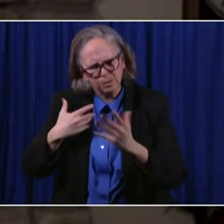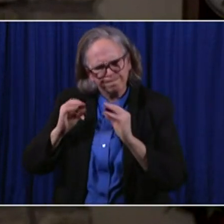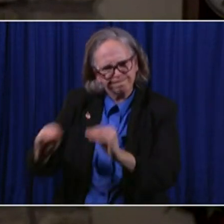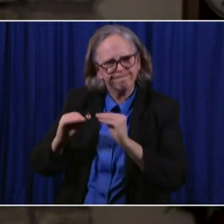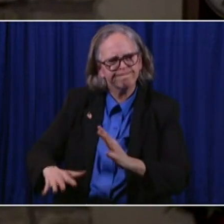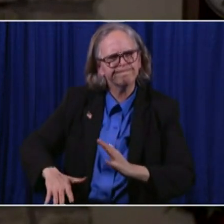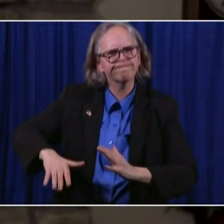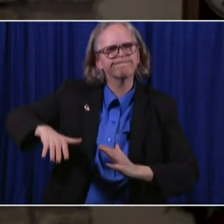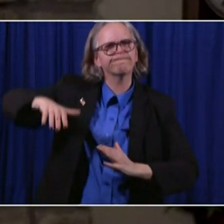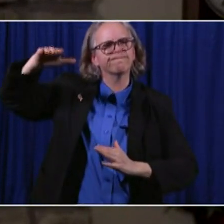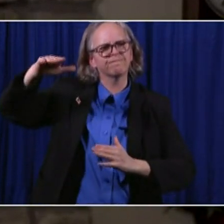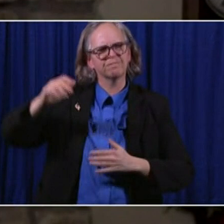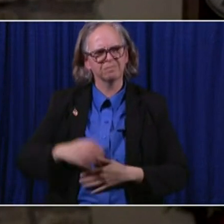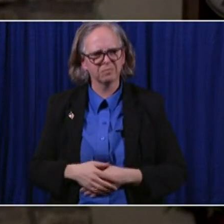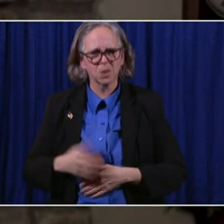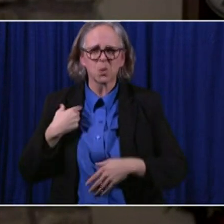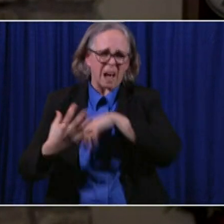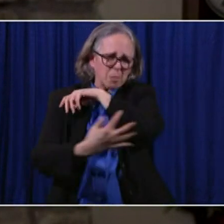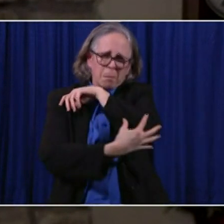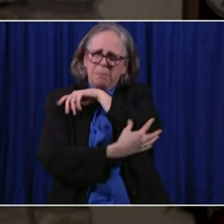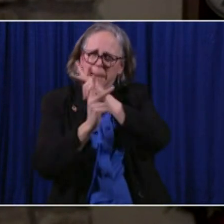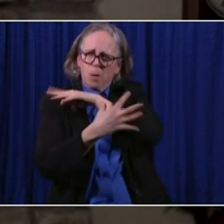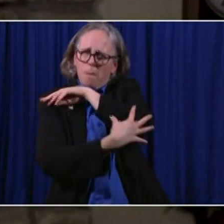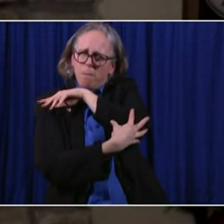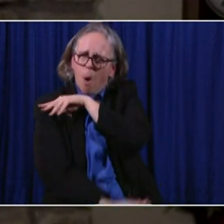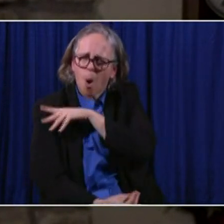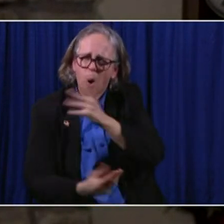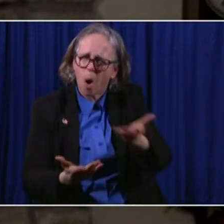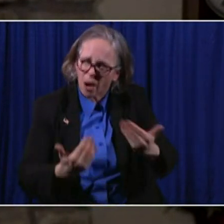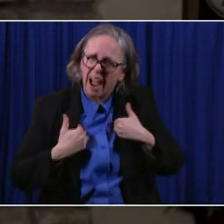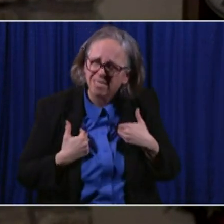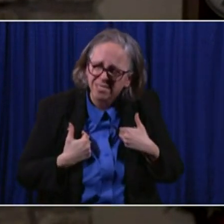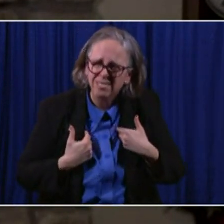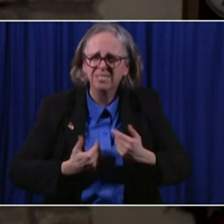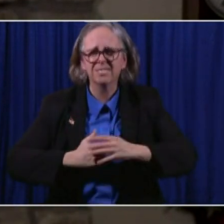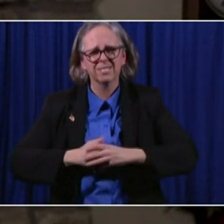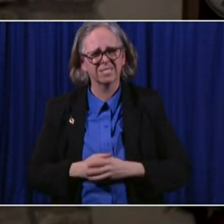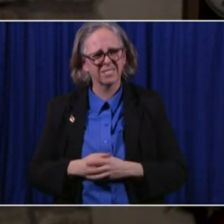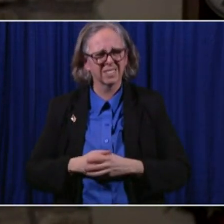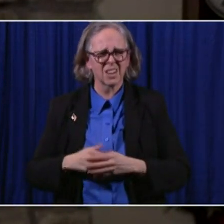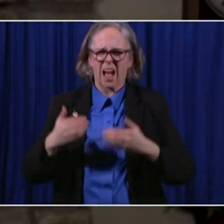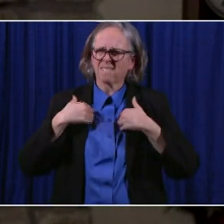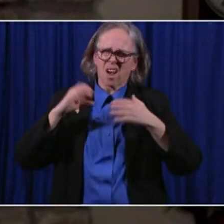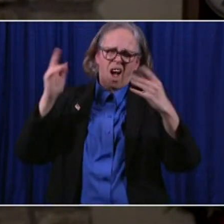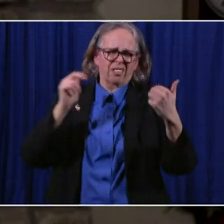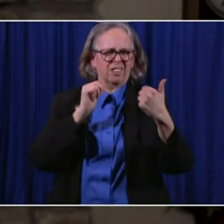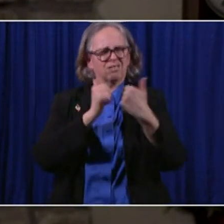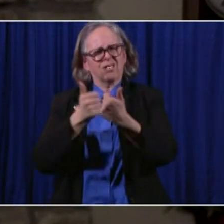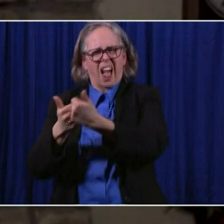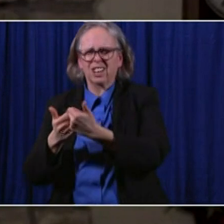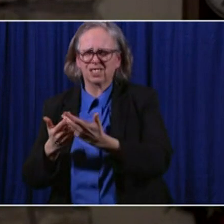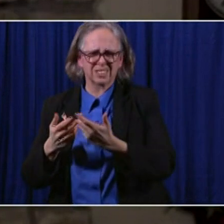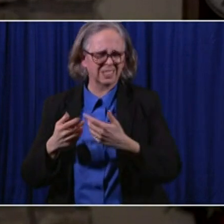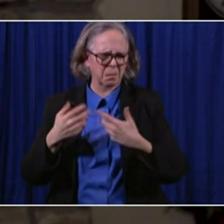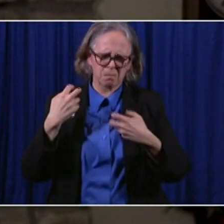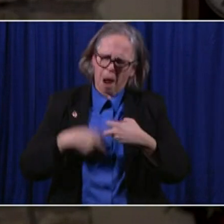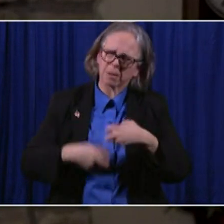We have poverty to deal with. We have so many other problems. We're